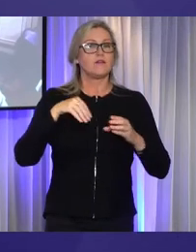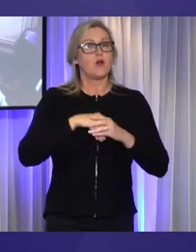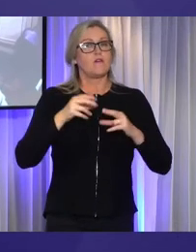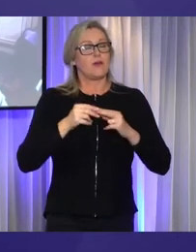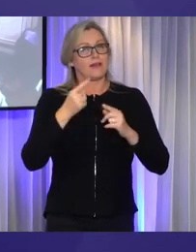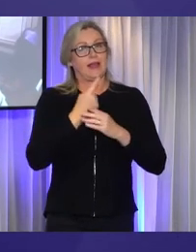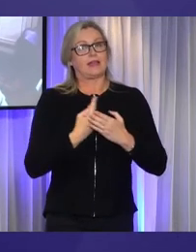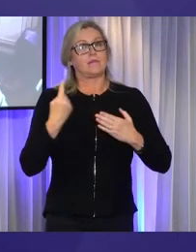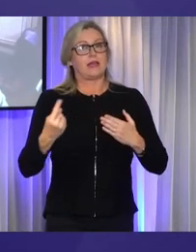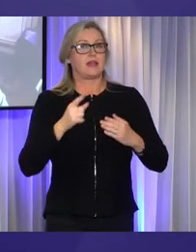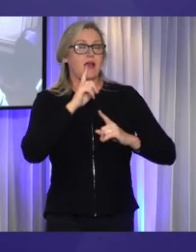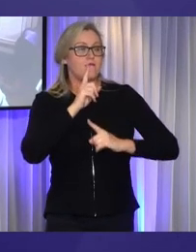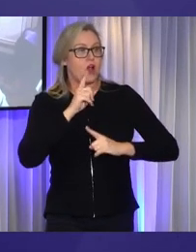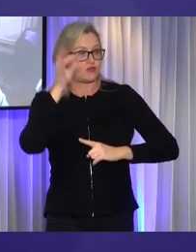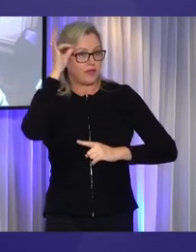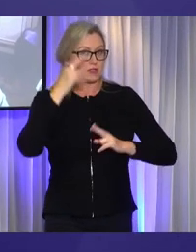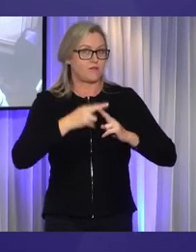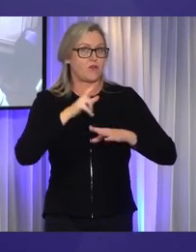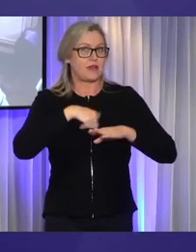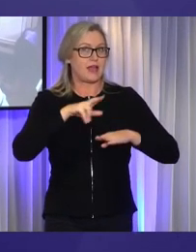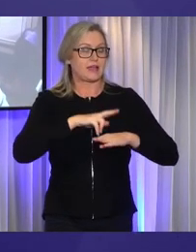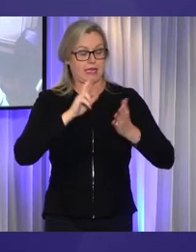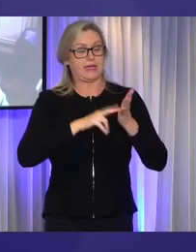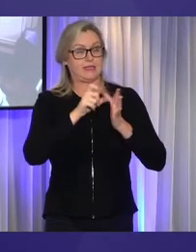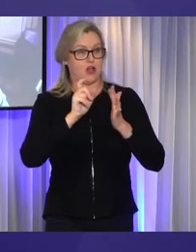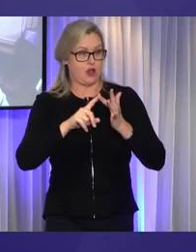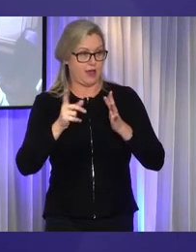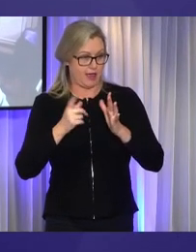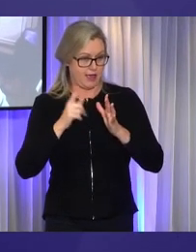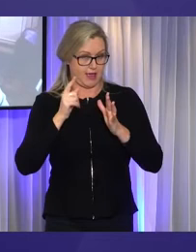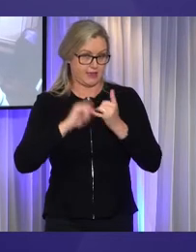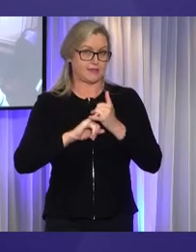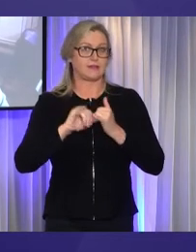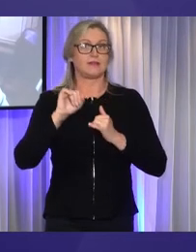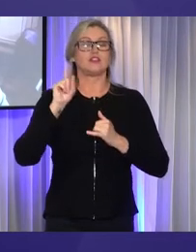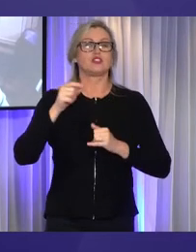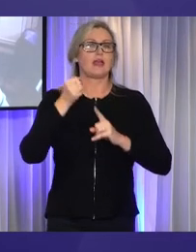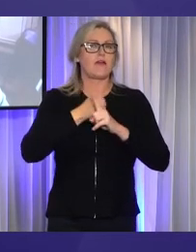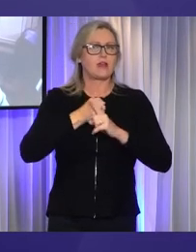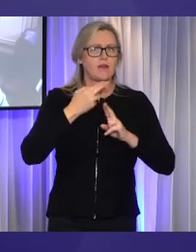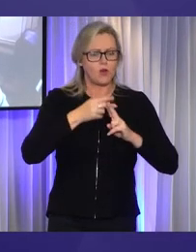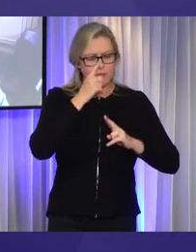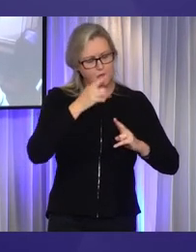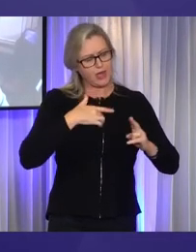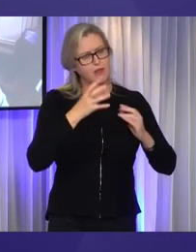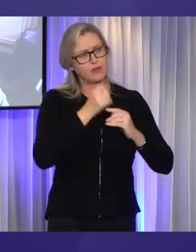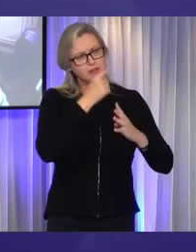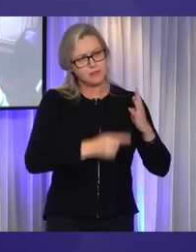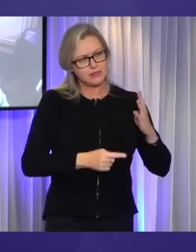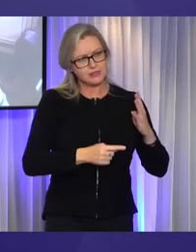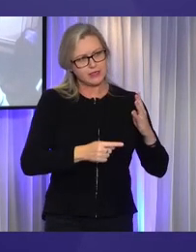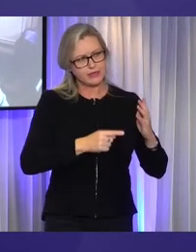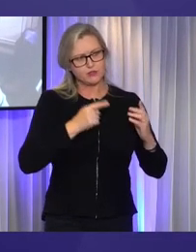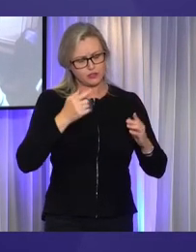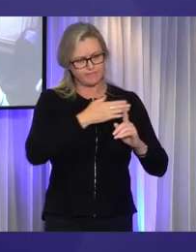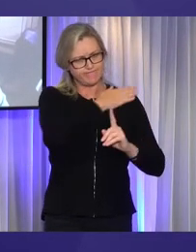Independent Advisory Council to the National Disability Insurance Scheme, where she has advocated for people living with disability throughout her whole